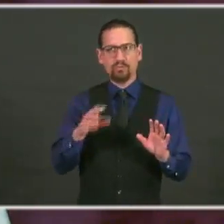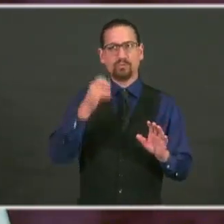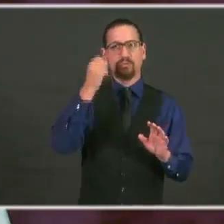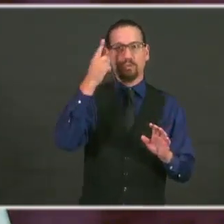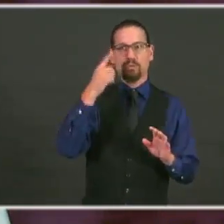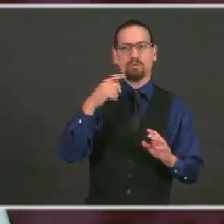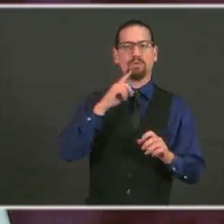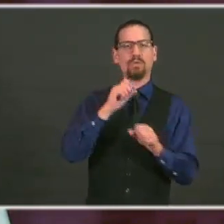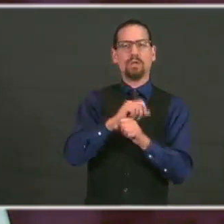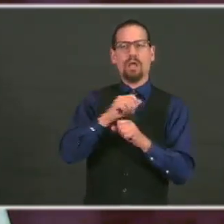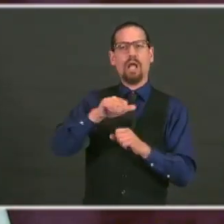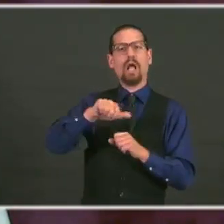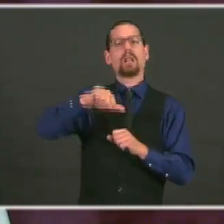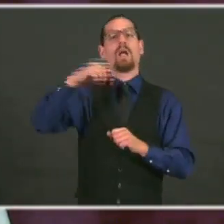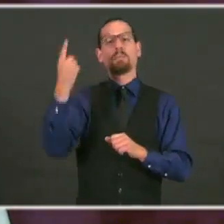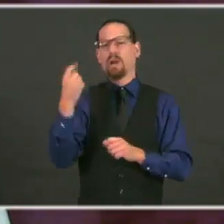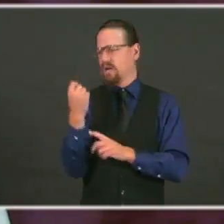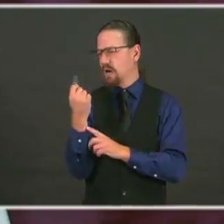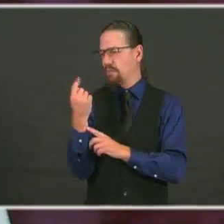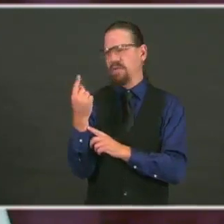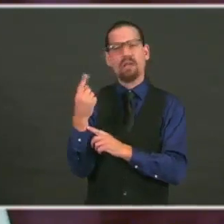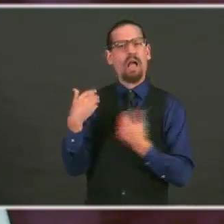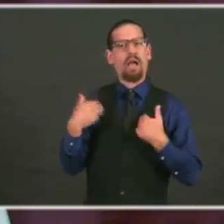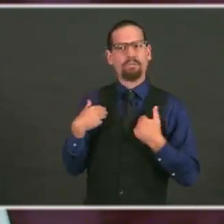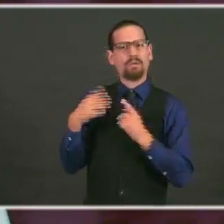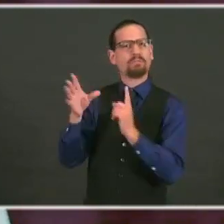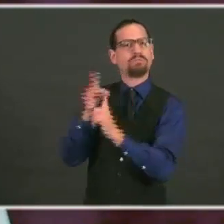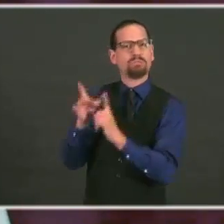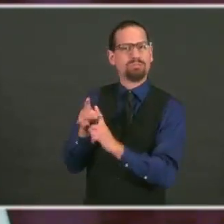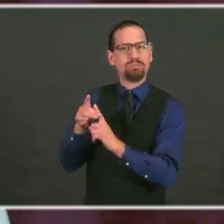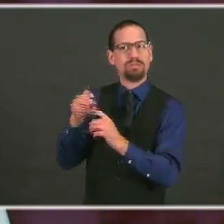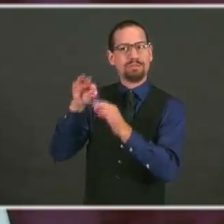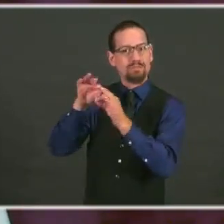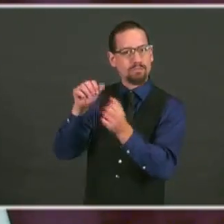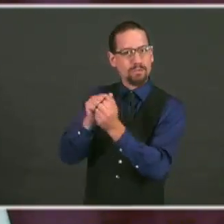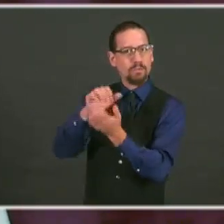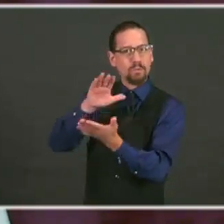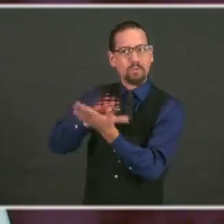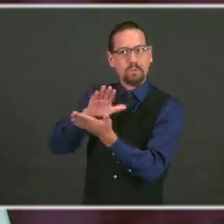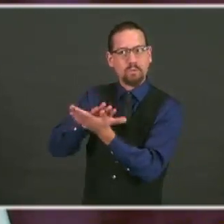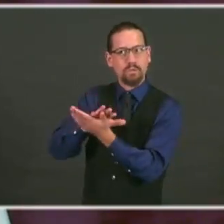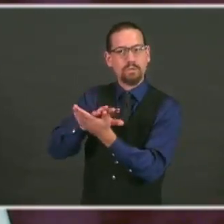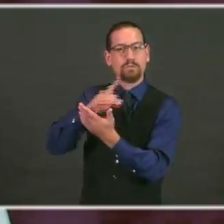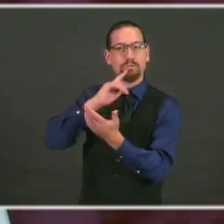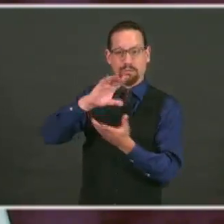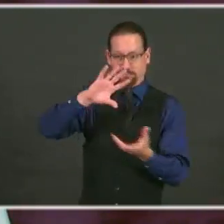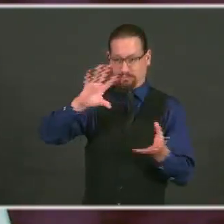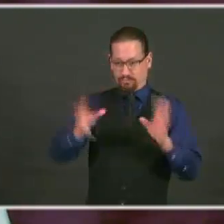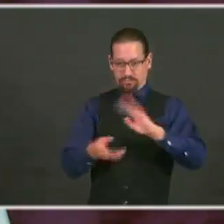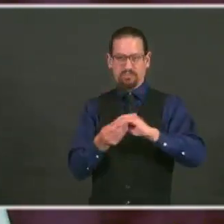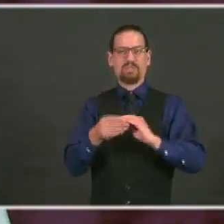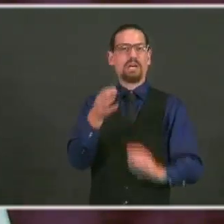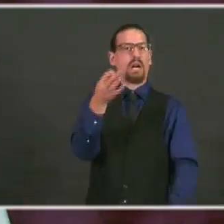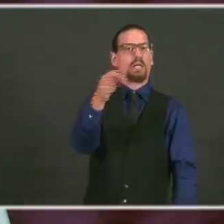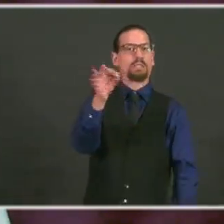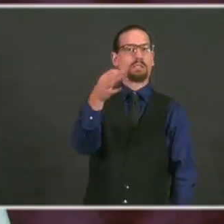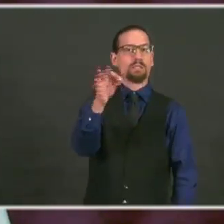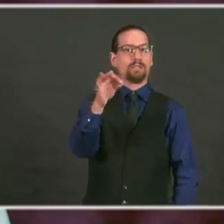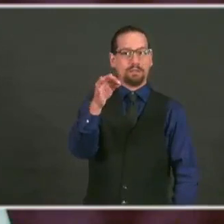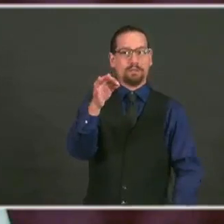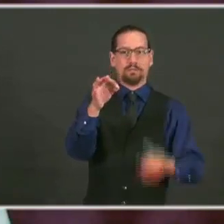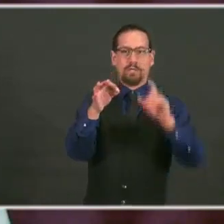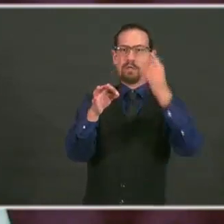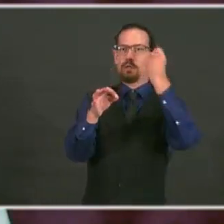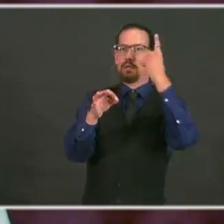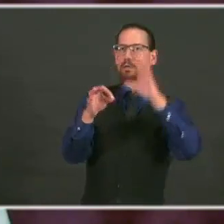cases associated with schools. So for a total of 19, but those 11 weren't